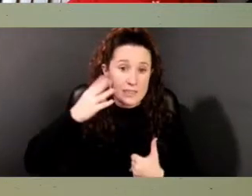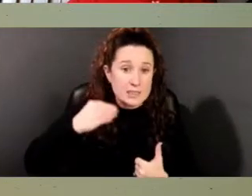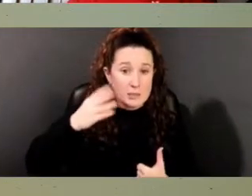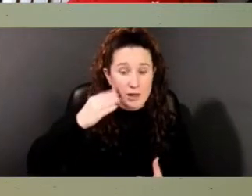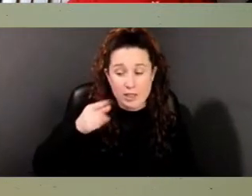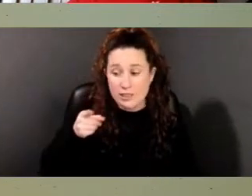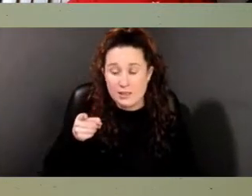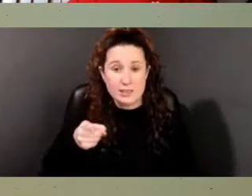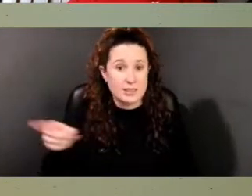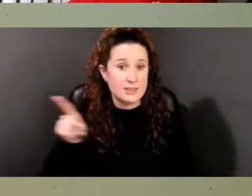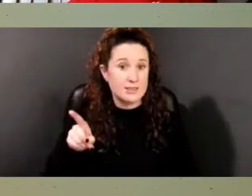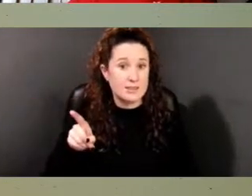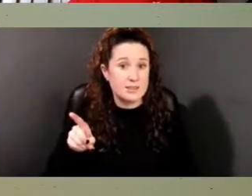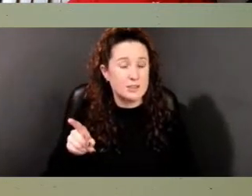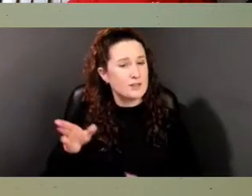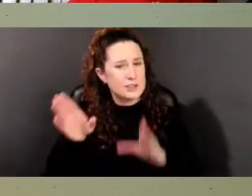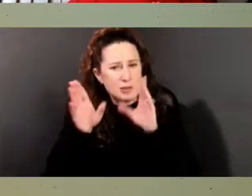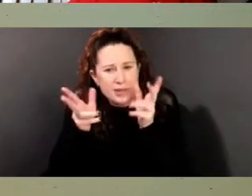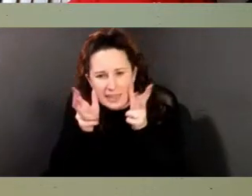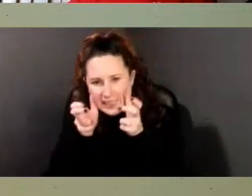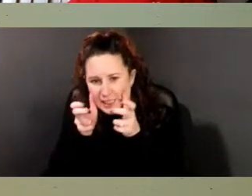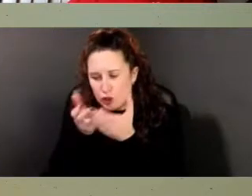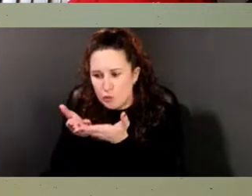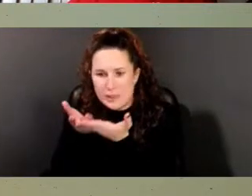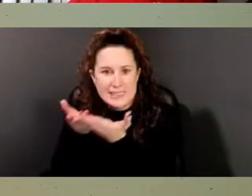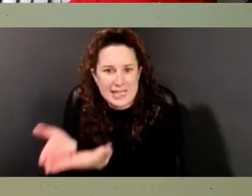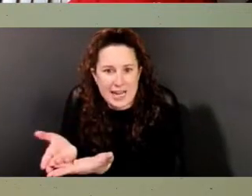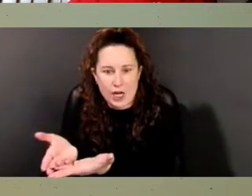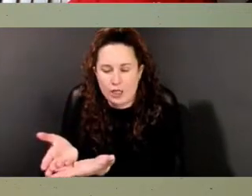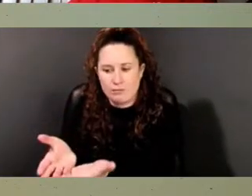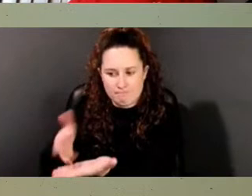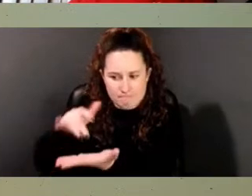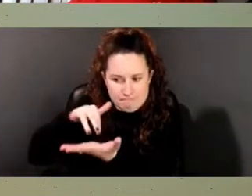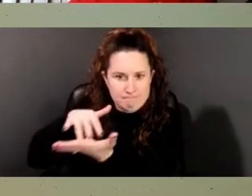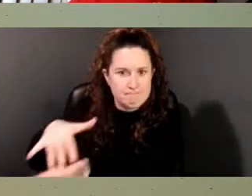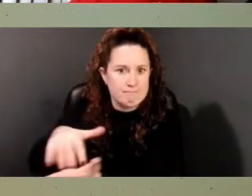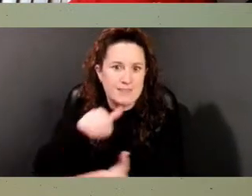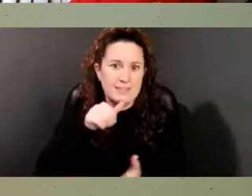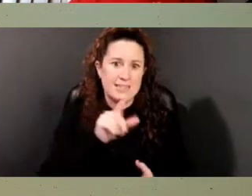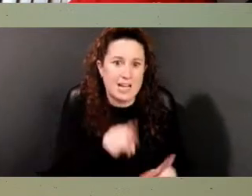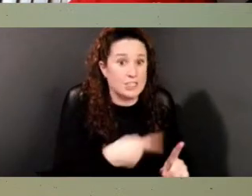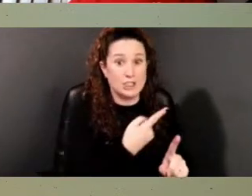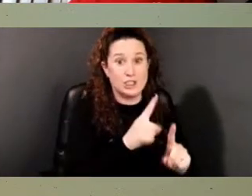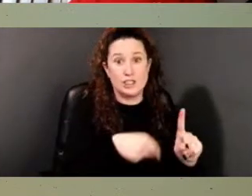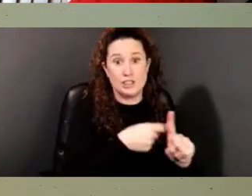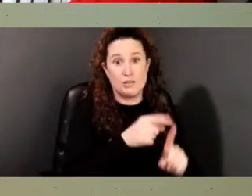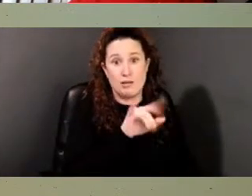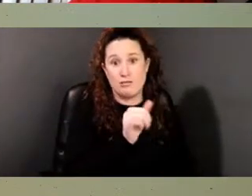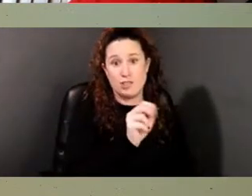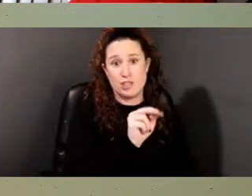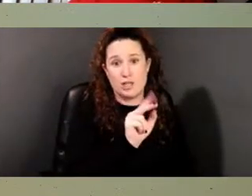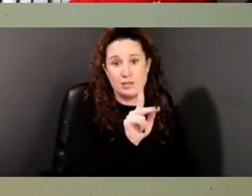Learning about a life that does not center John Dickinson in this white Eurocentric slaveholding family.